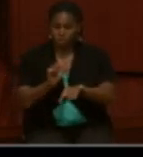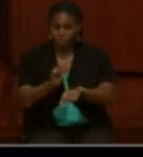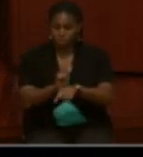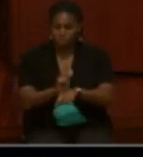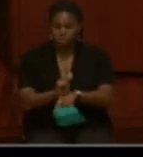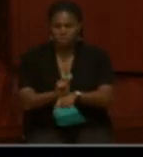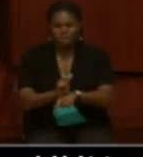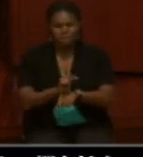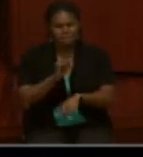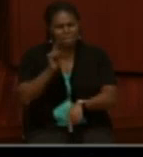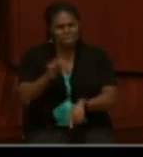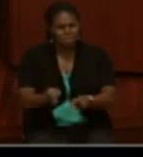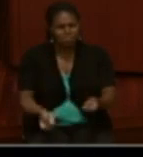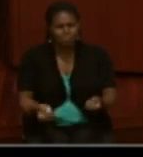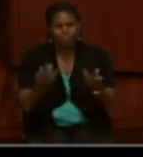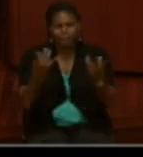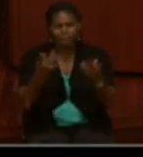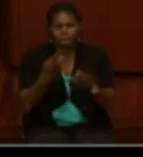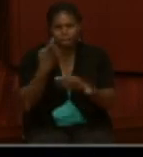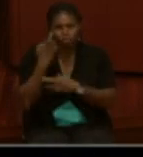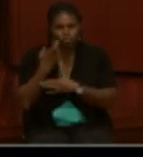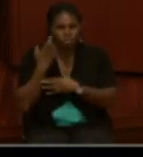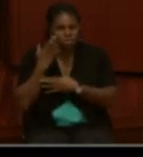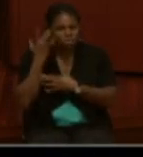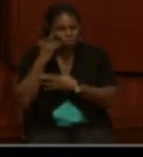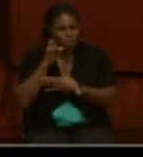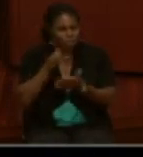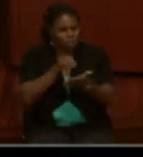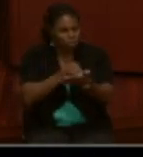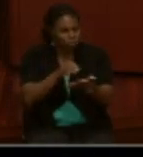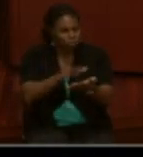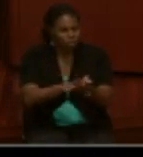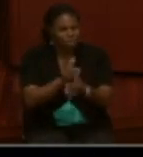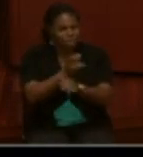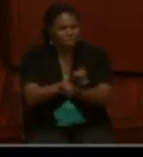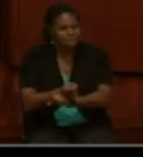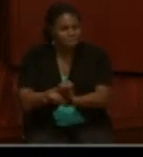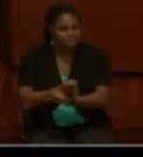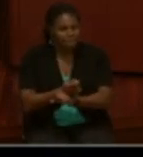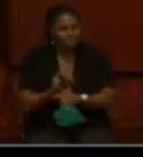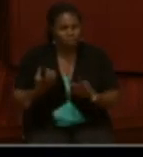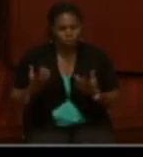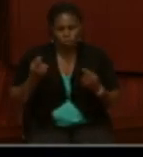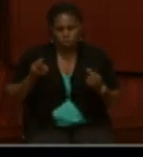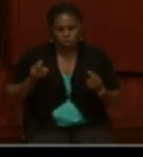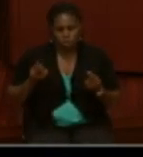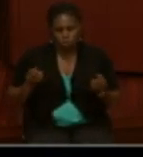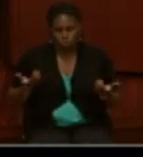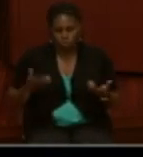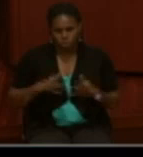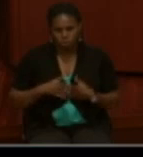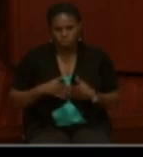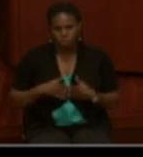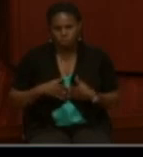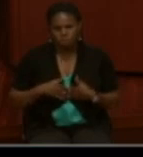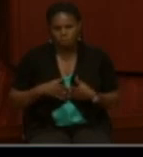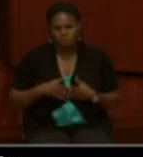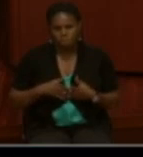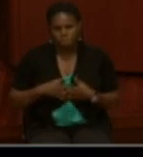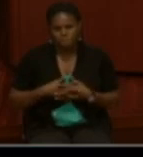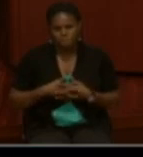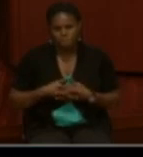There's a variety of reasons, but most of the time they didn't write slave as an occupation, but rather what they were doing while they were slaves.